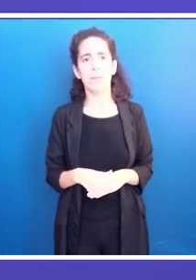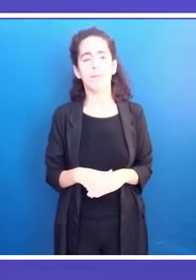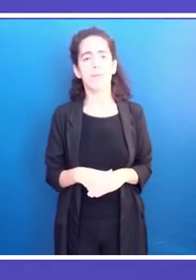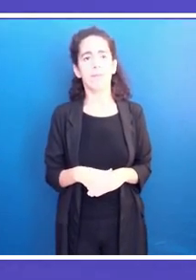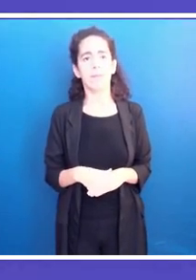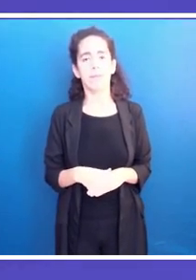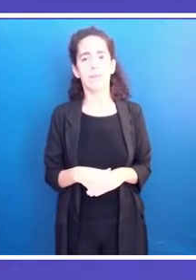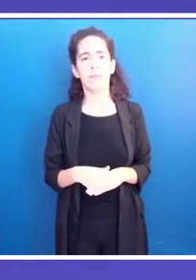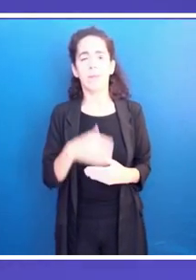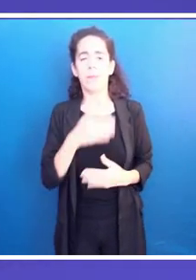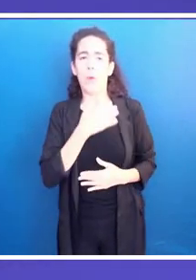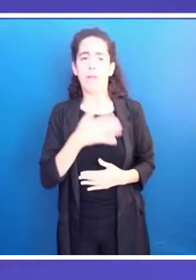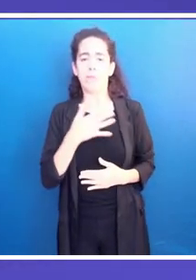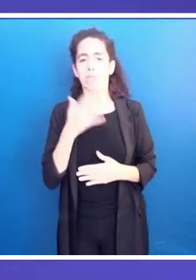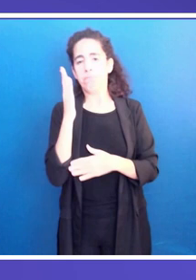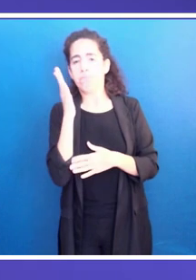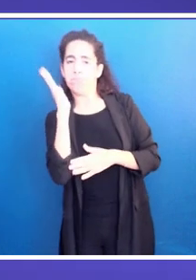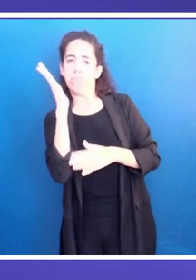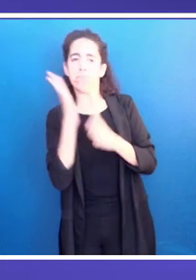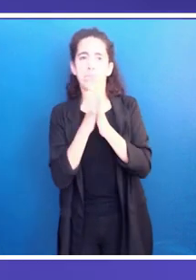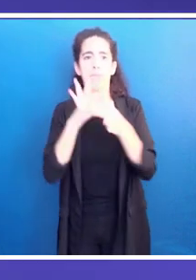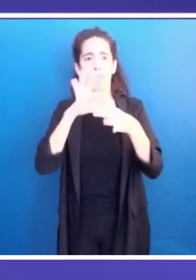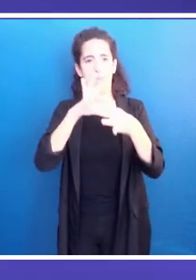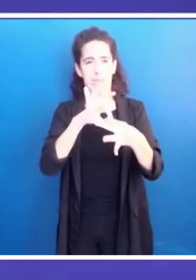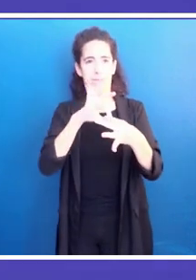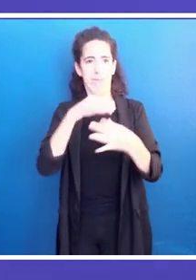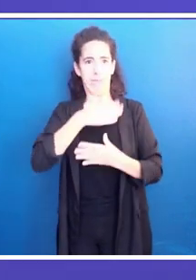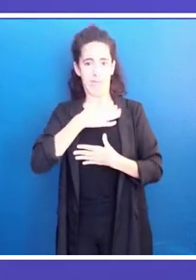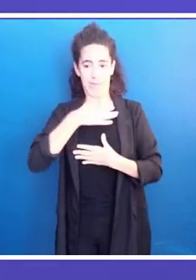started. We have seen many female counselors.